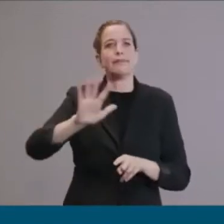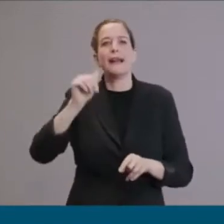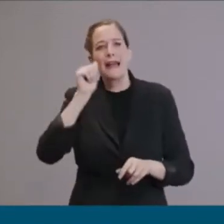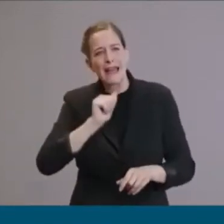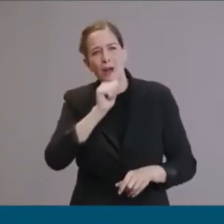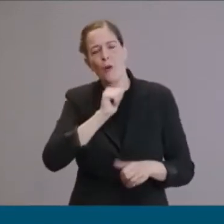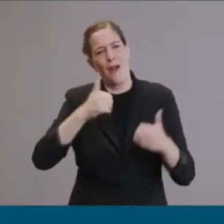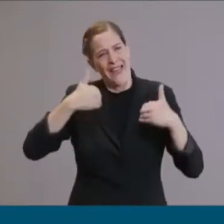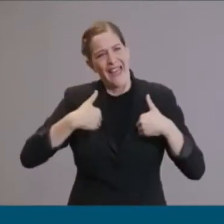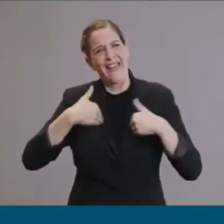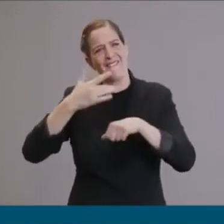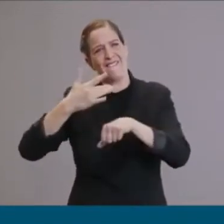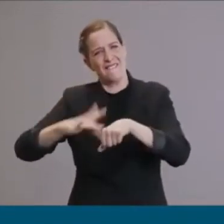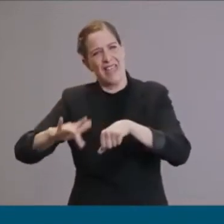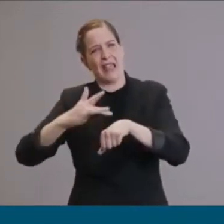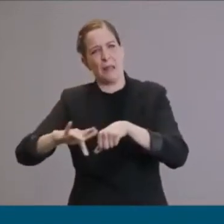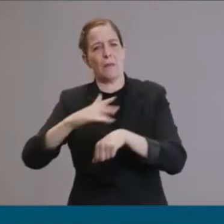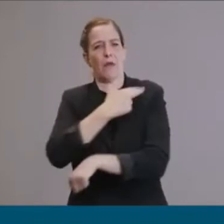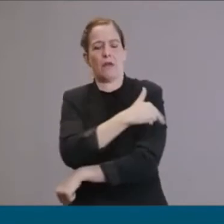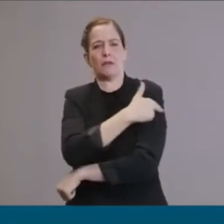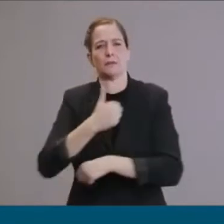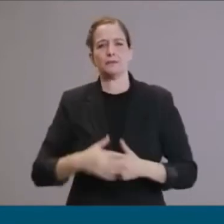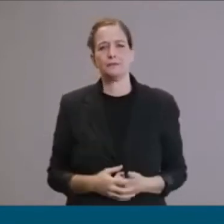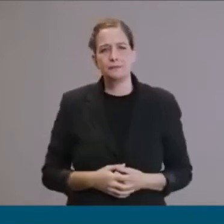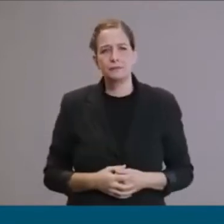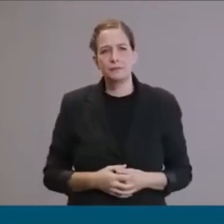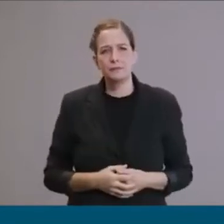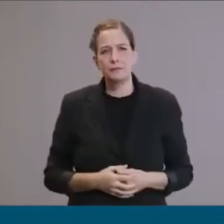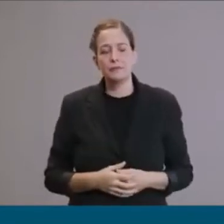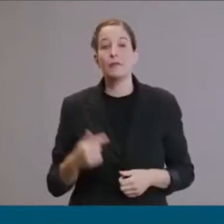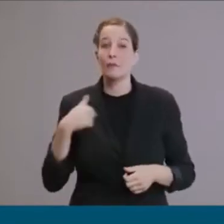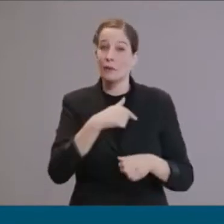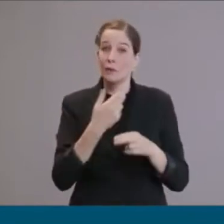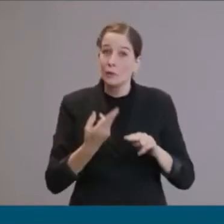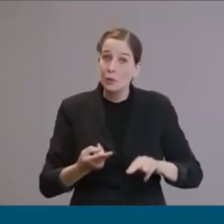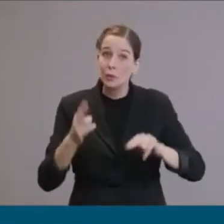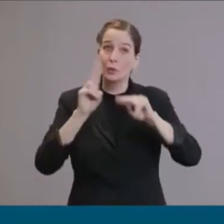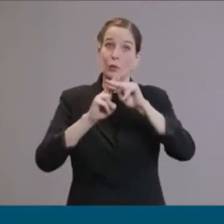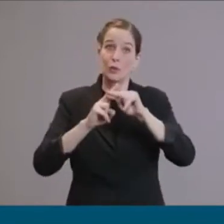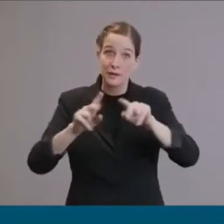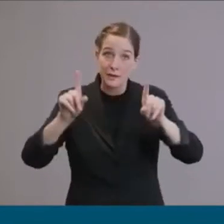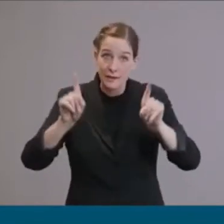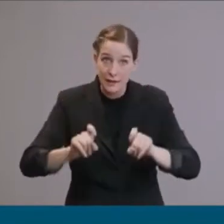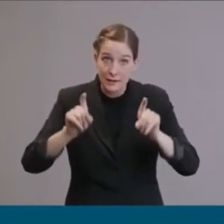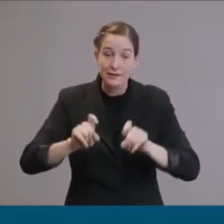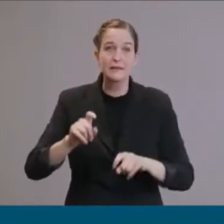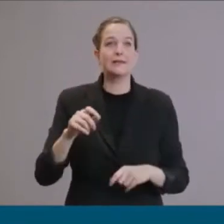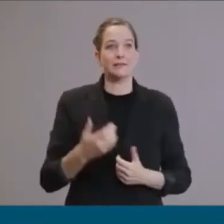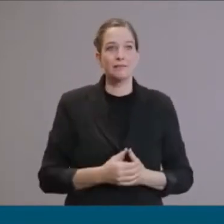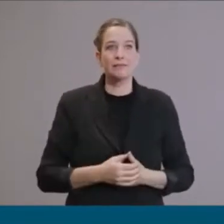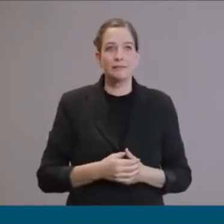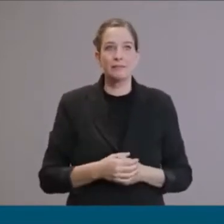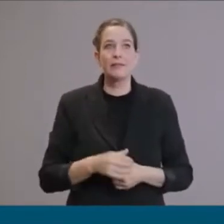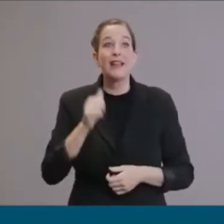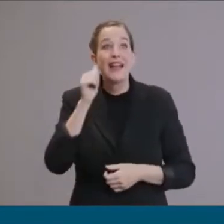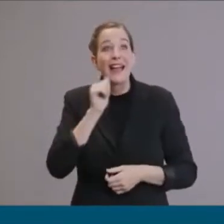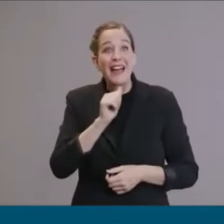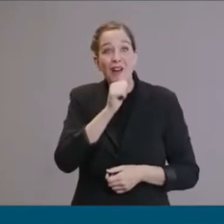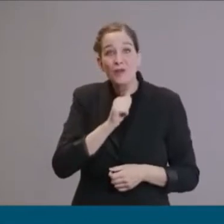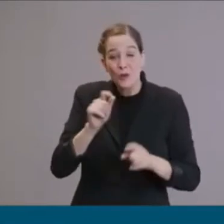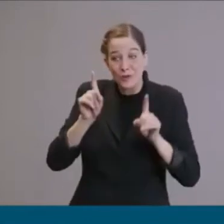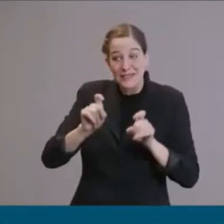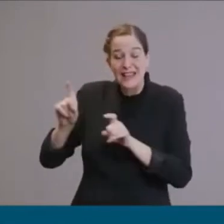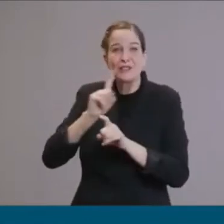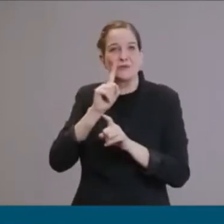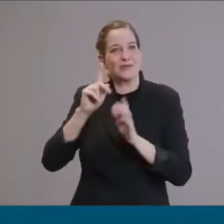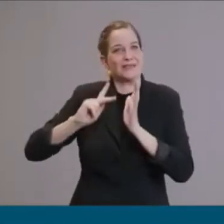We're going to increase testing. testing. Our testing in Arizona has doubled since the stay-at-home order expired. On May 15th we